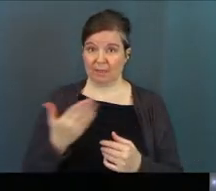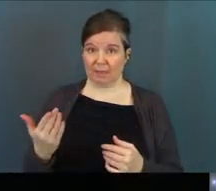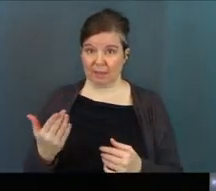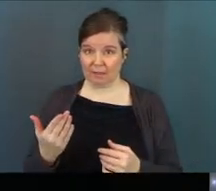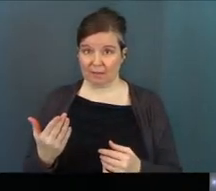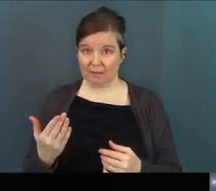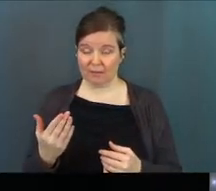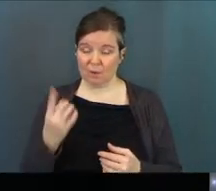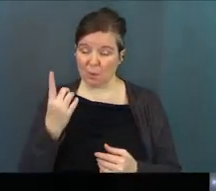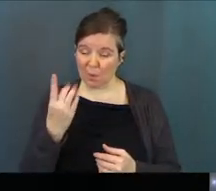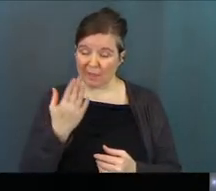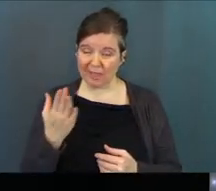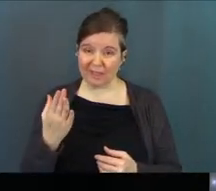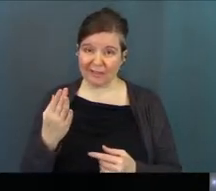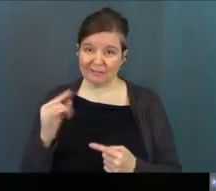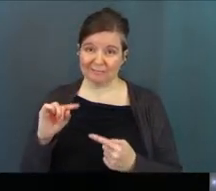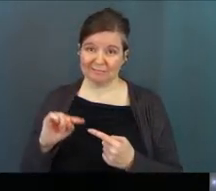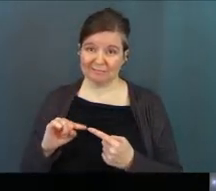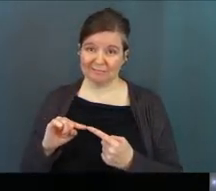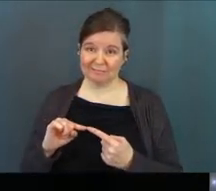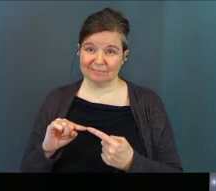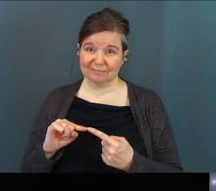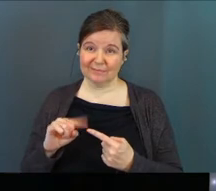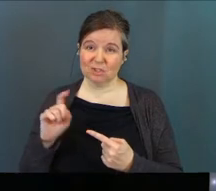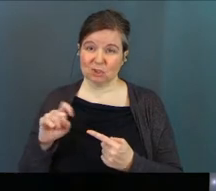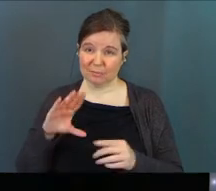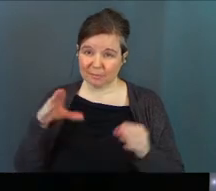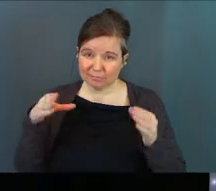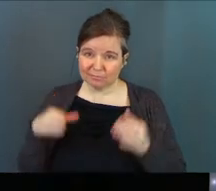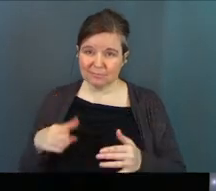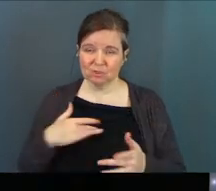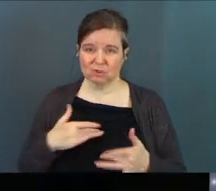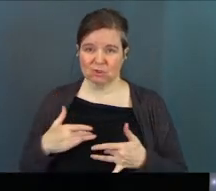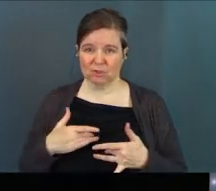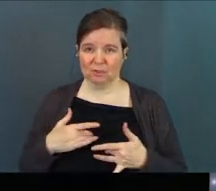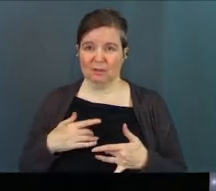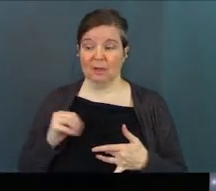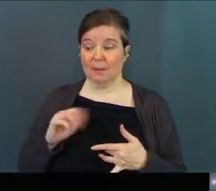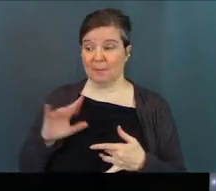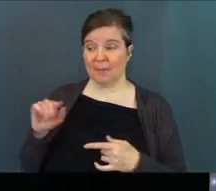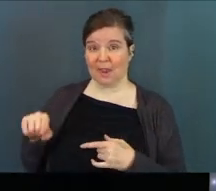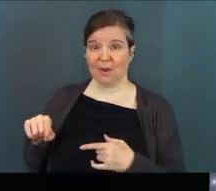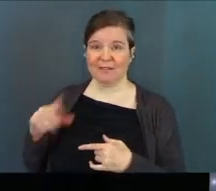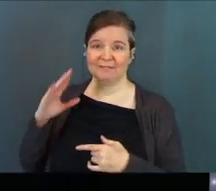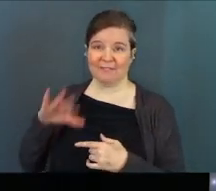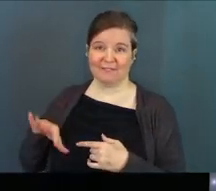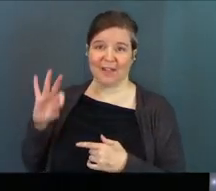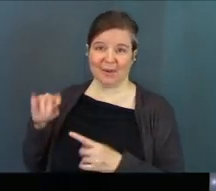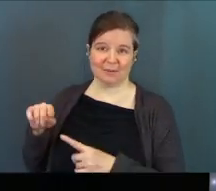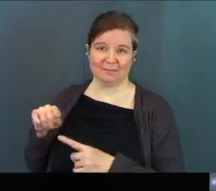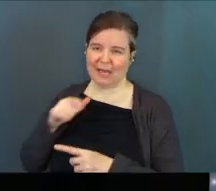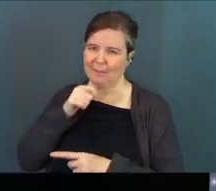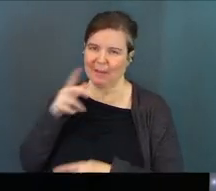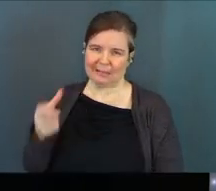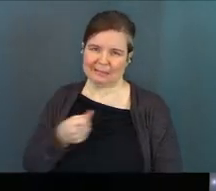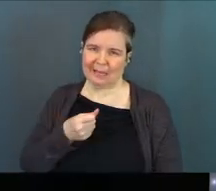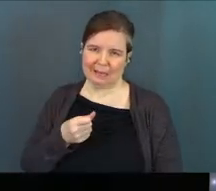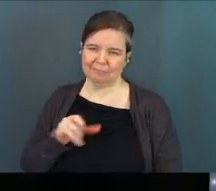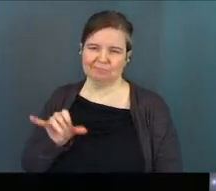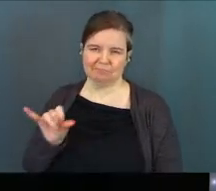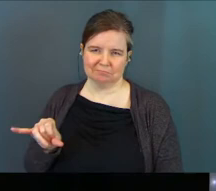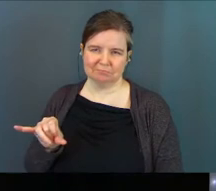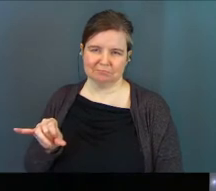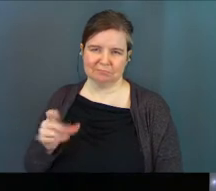There's only one thing worth being concerned about. Mary has discovered it and it will not be taken